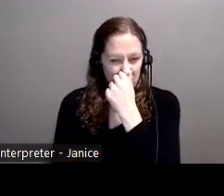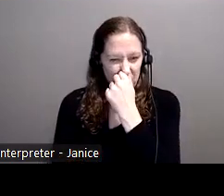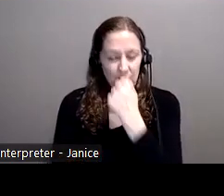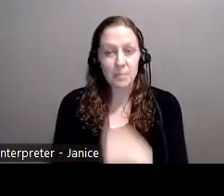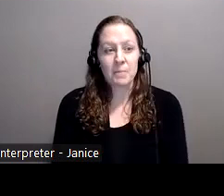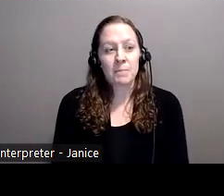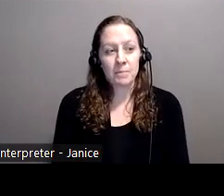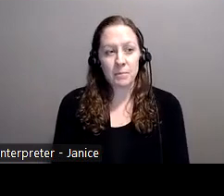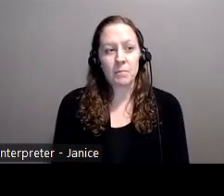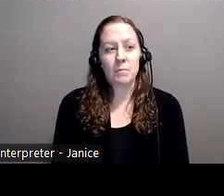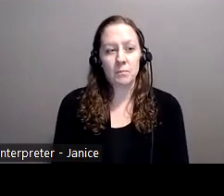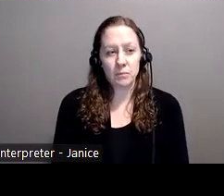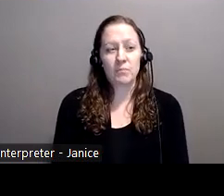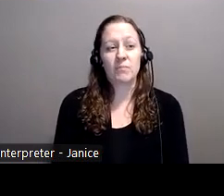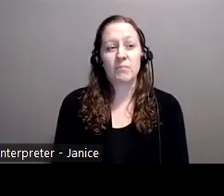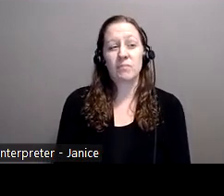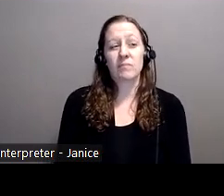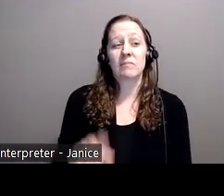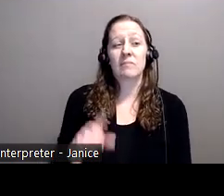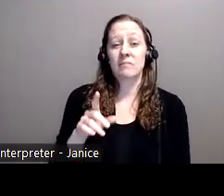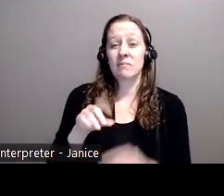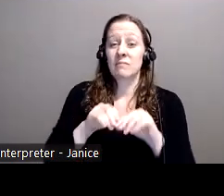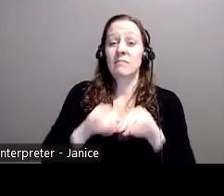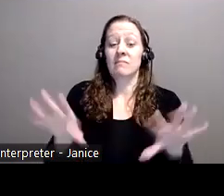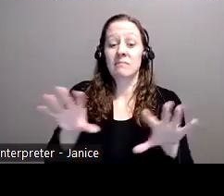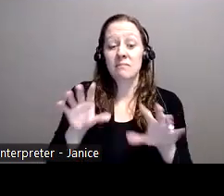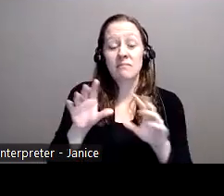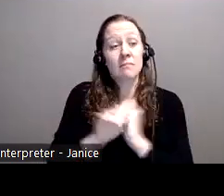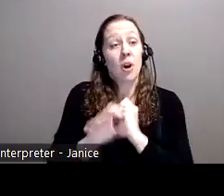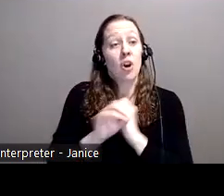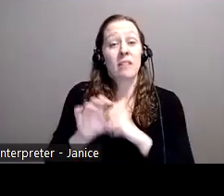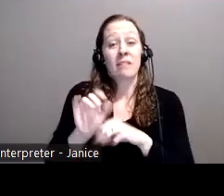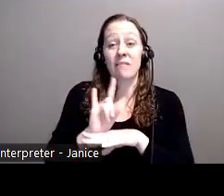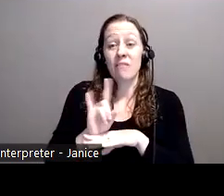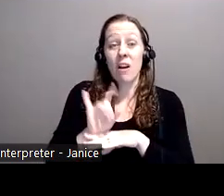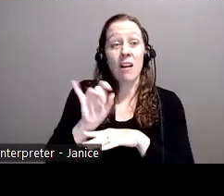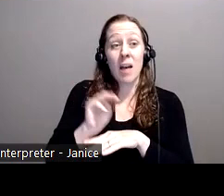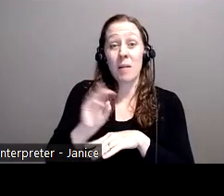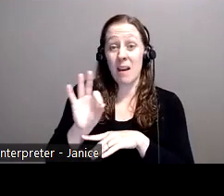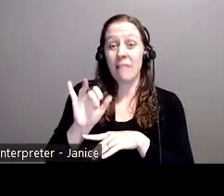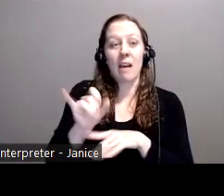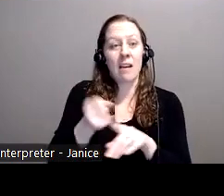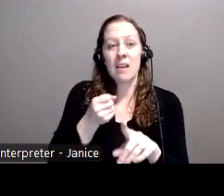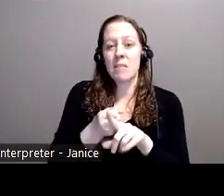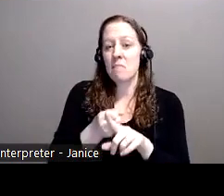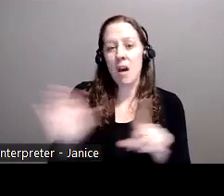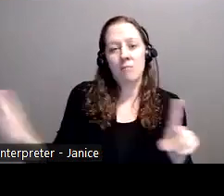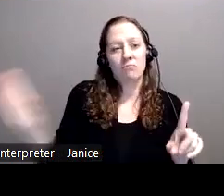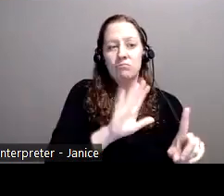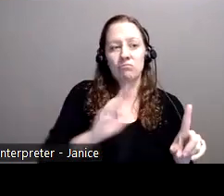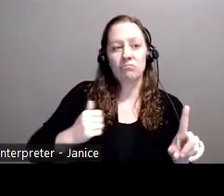So, from what we're seeing, mass marketing fraud impacts all regions of Canada. It really correlates to population,